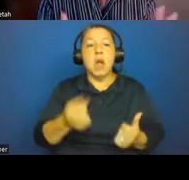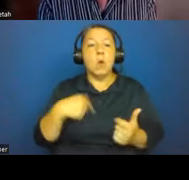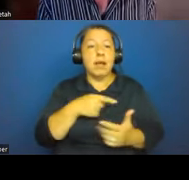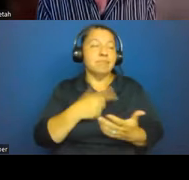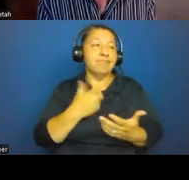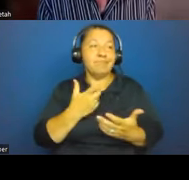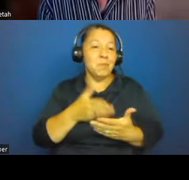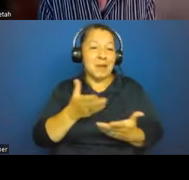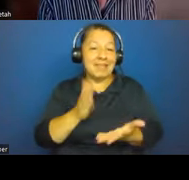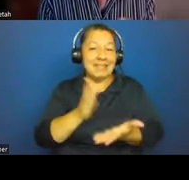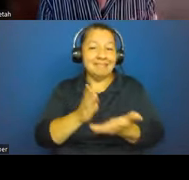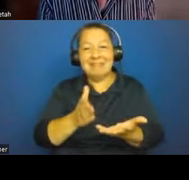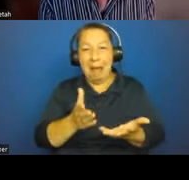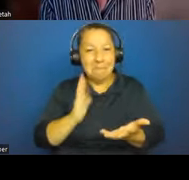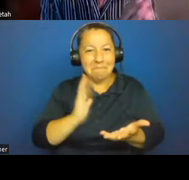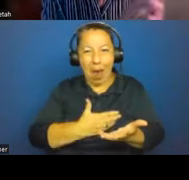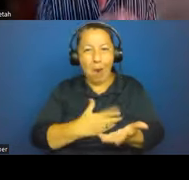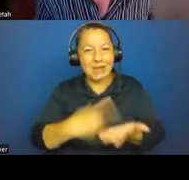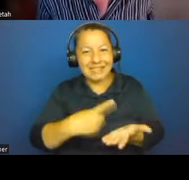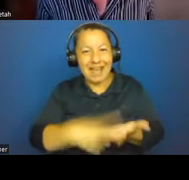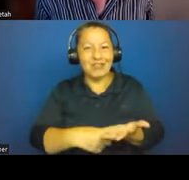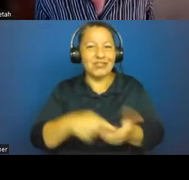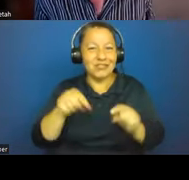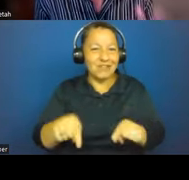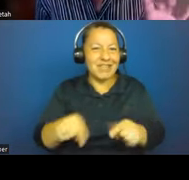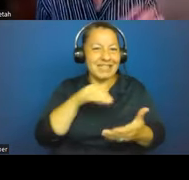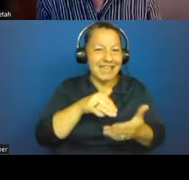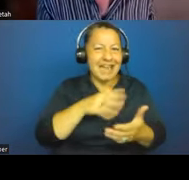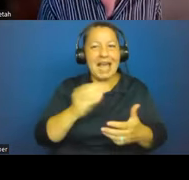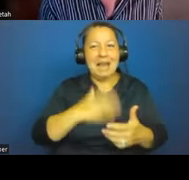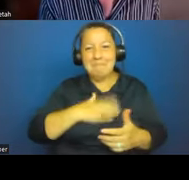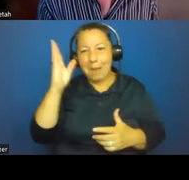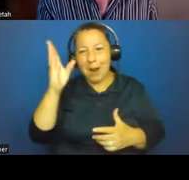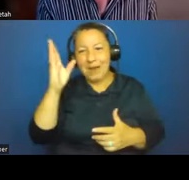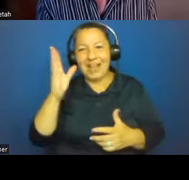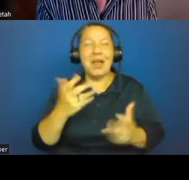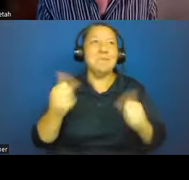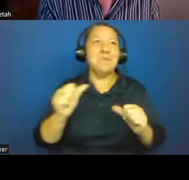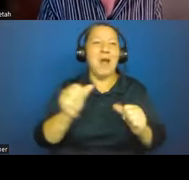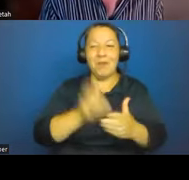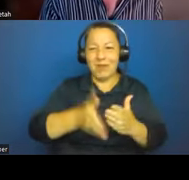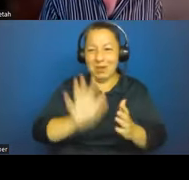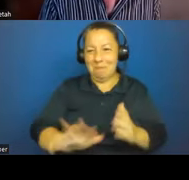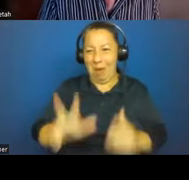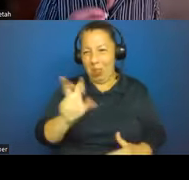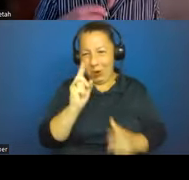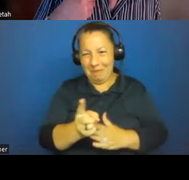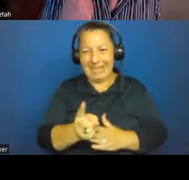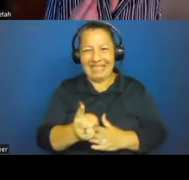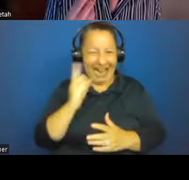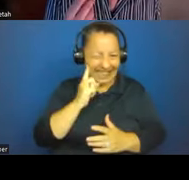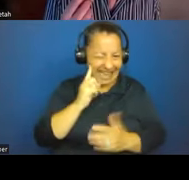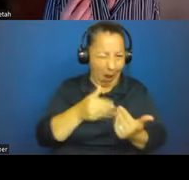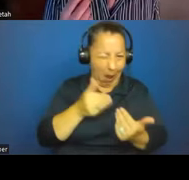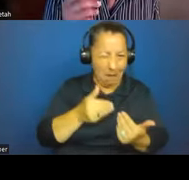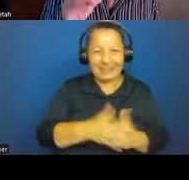the study itself and the presentation, I'm hoping I'm coming. I tried to finish in about 30 minutes. I'm on track to do that. In